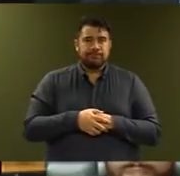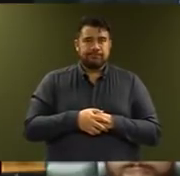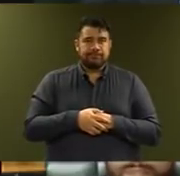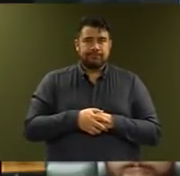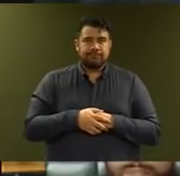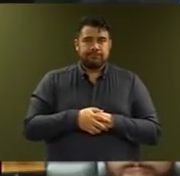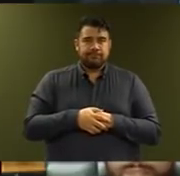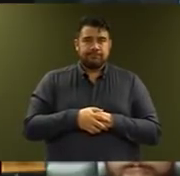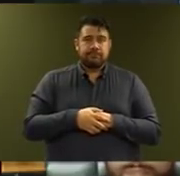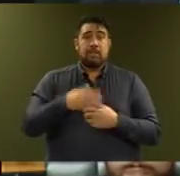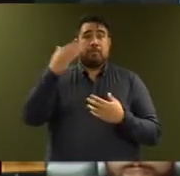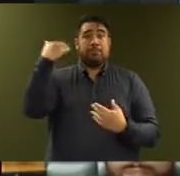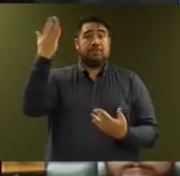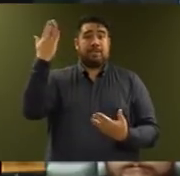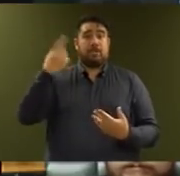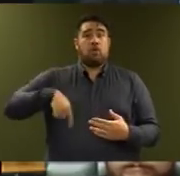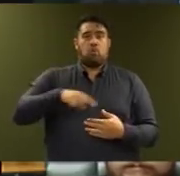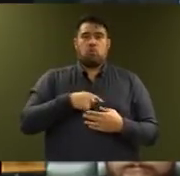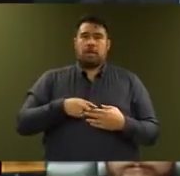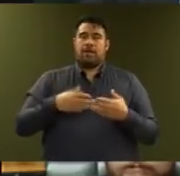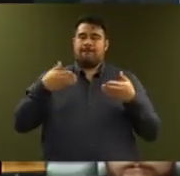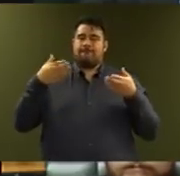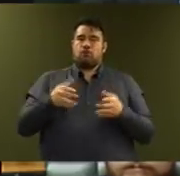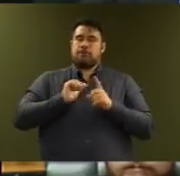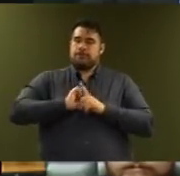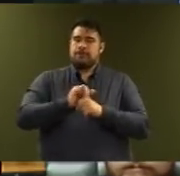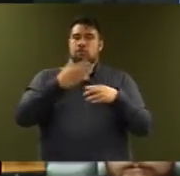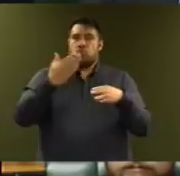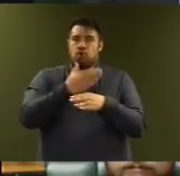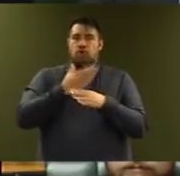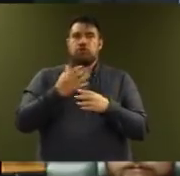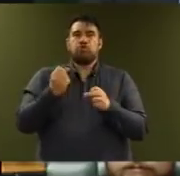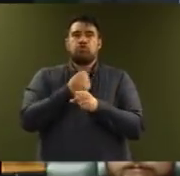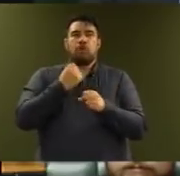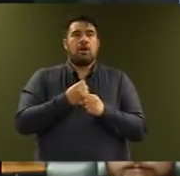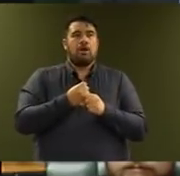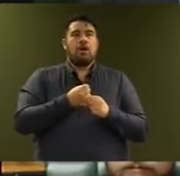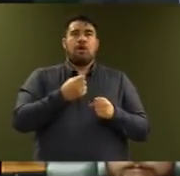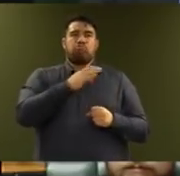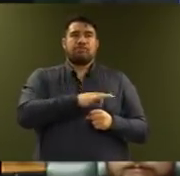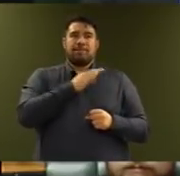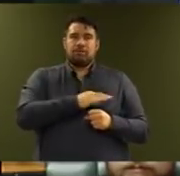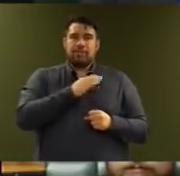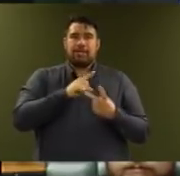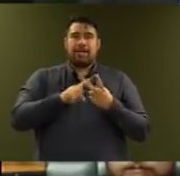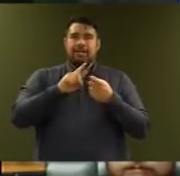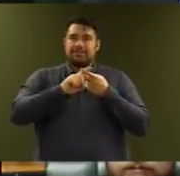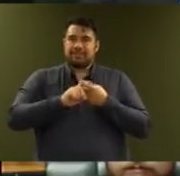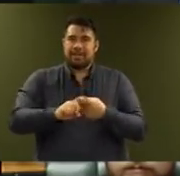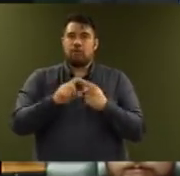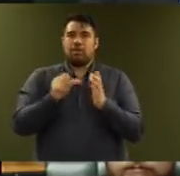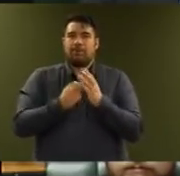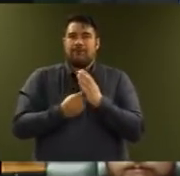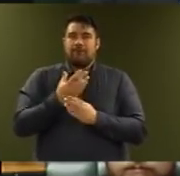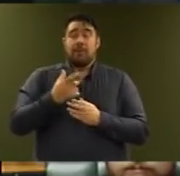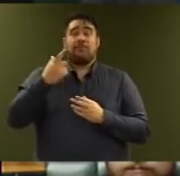Mr Speaker, we are focused on playing our part to support generating prosperity and sustainable economic development. To that end, we are